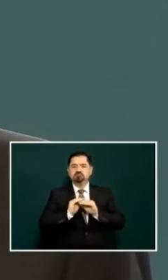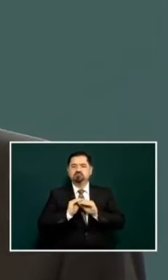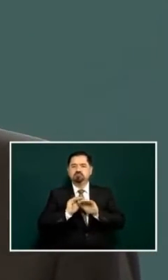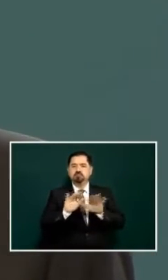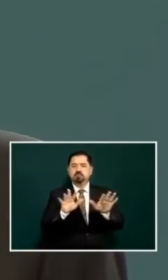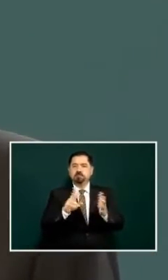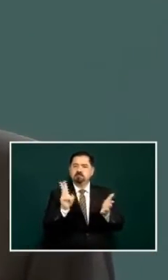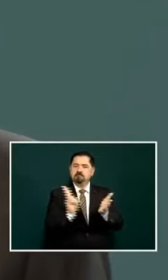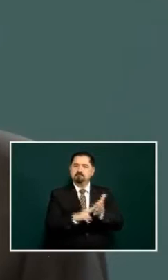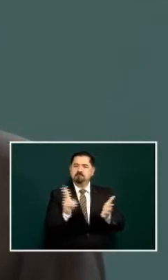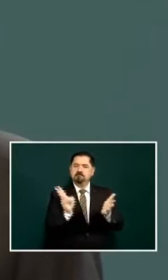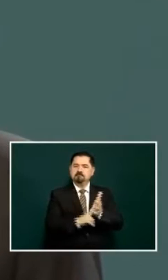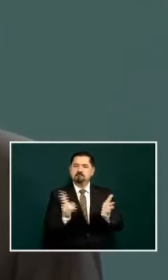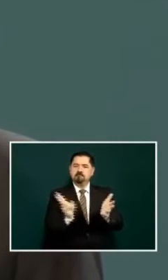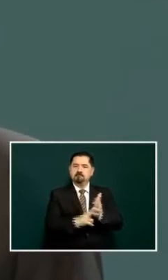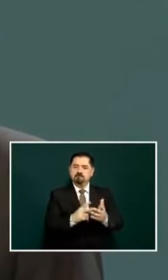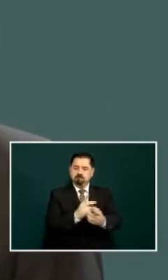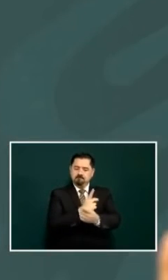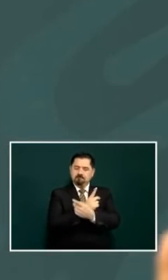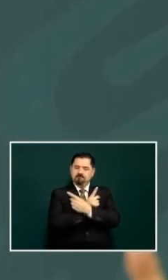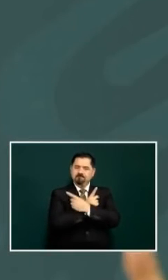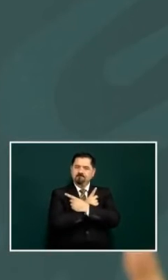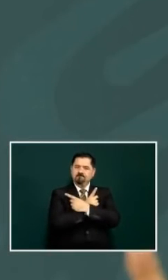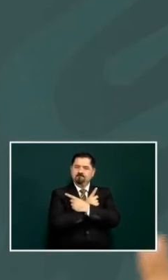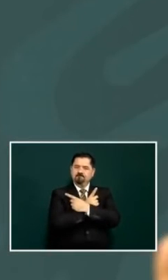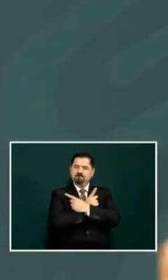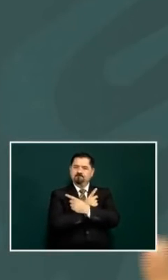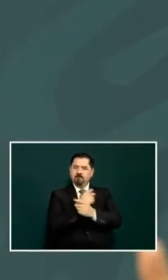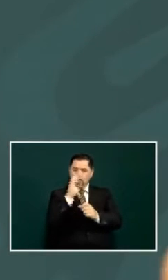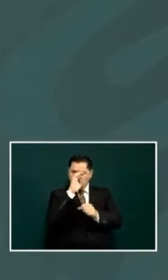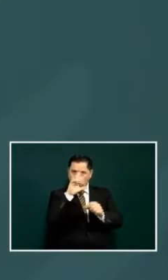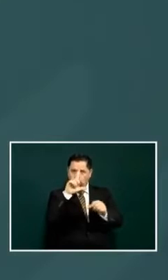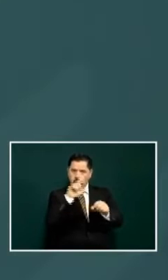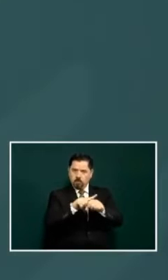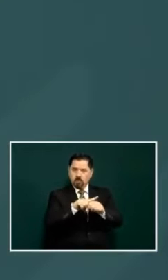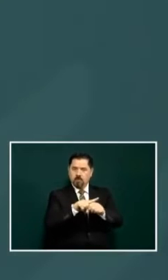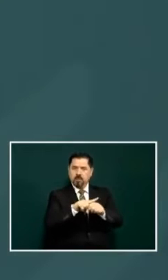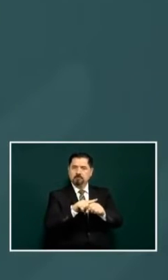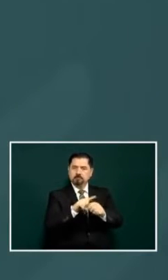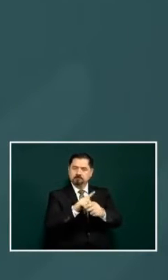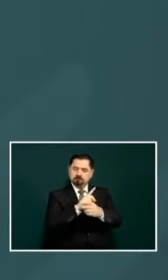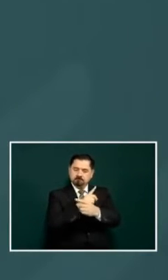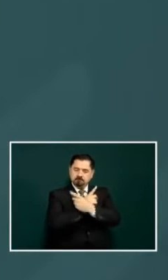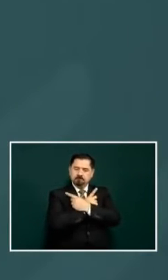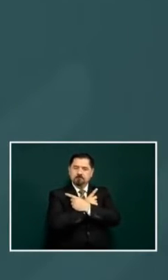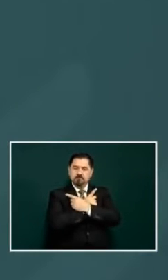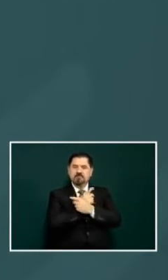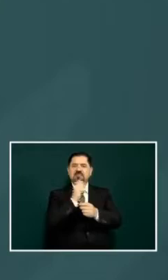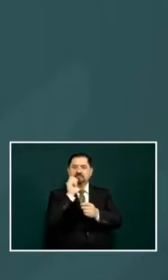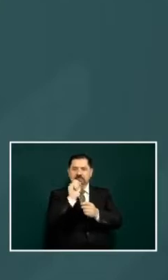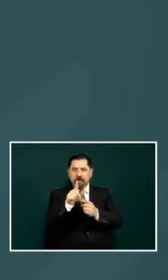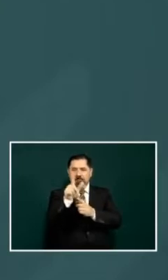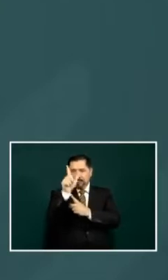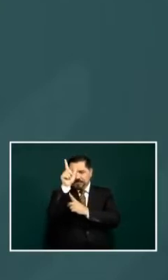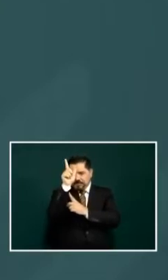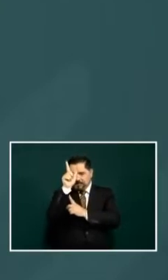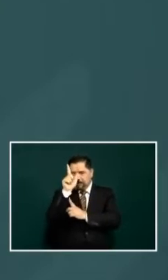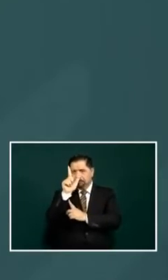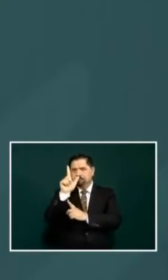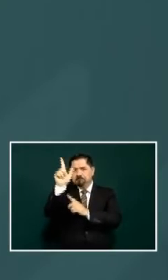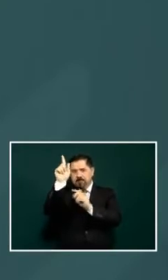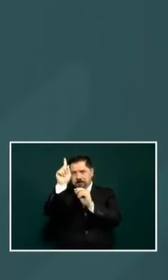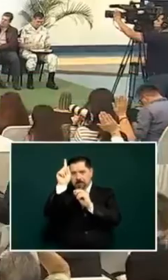maintain your values morals or morals cultural values spiritual